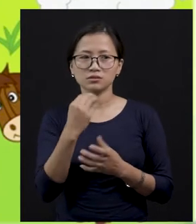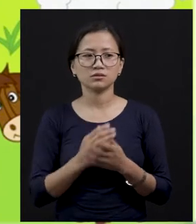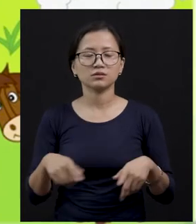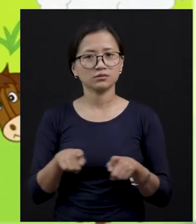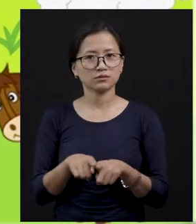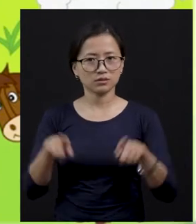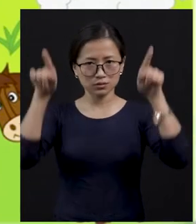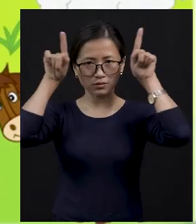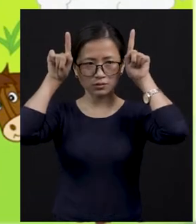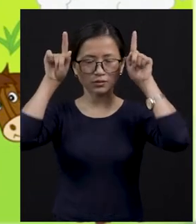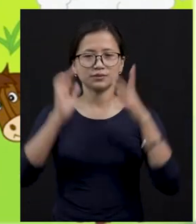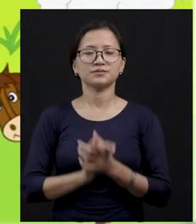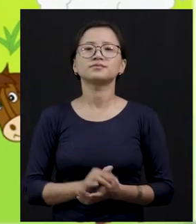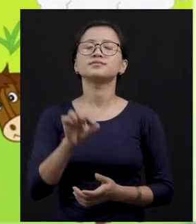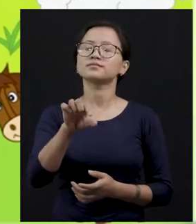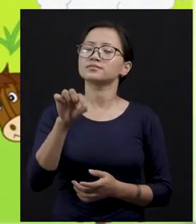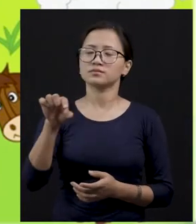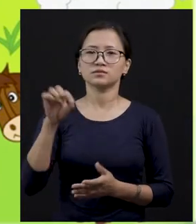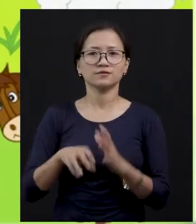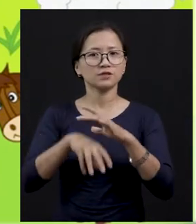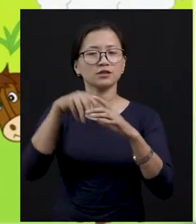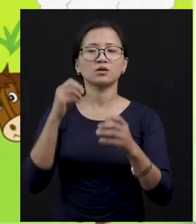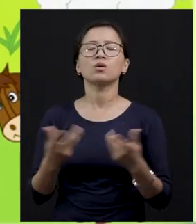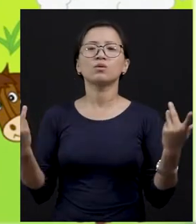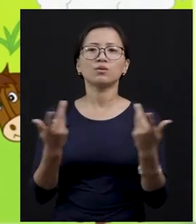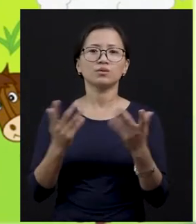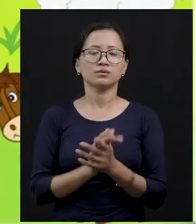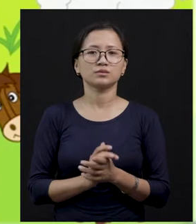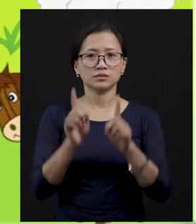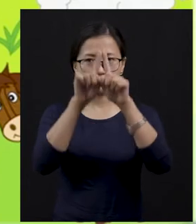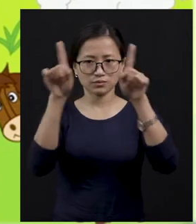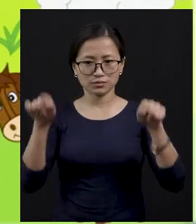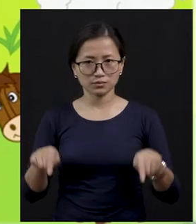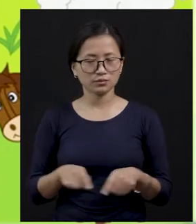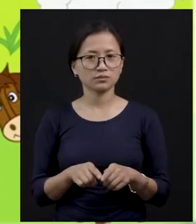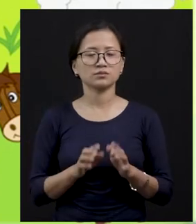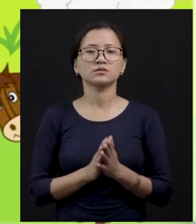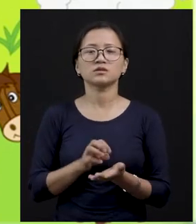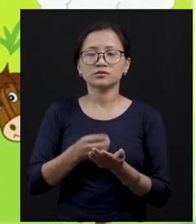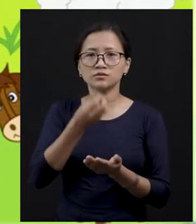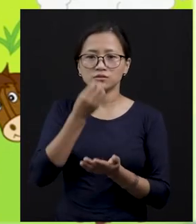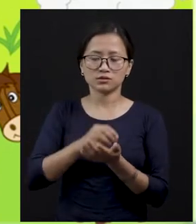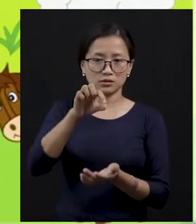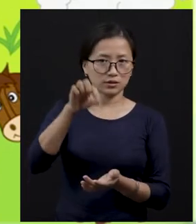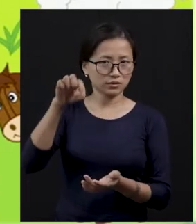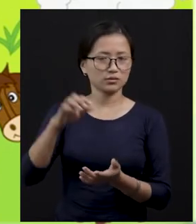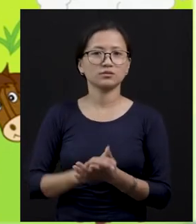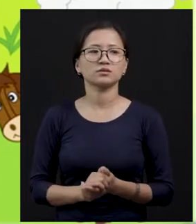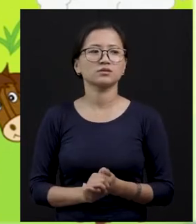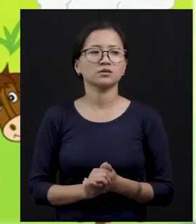cow. Let us find out. And here in this table, you will have the food items. Butter,